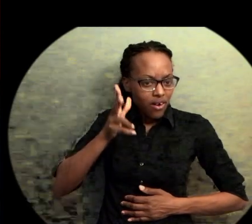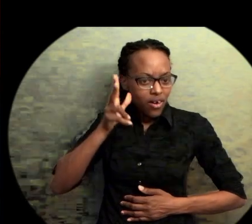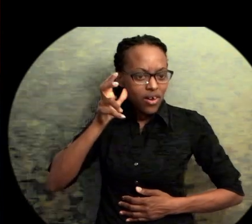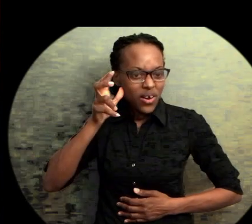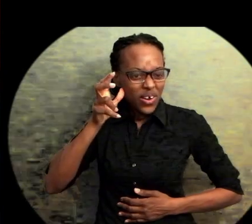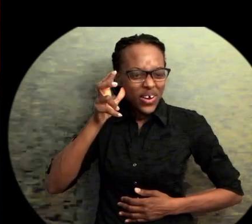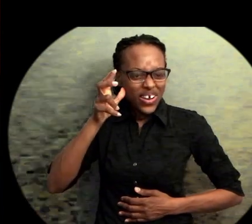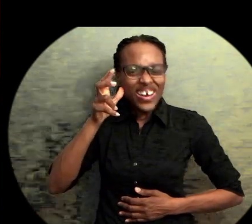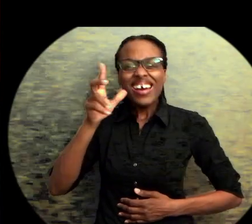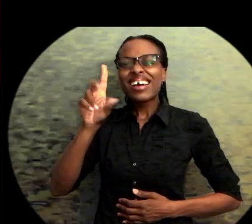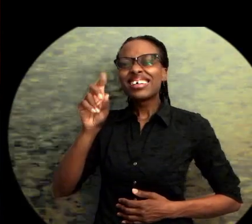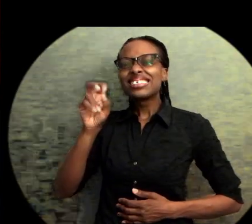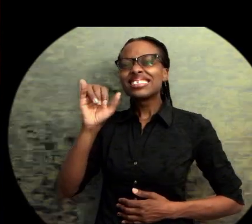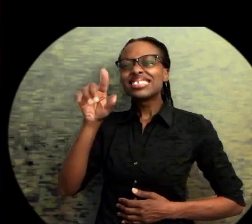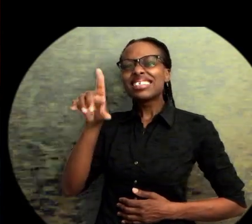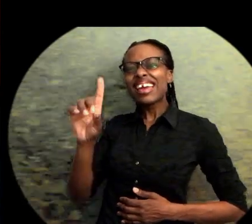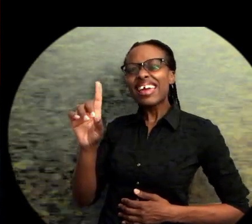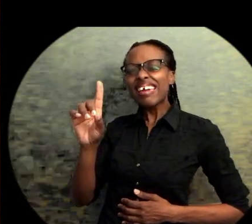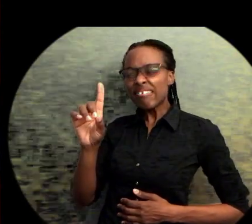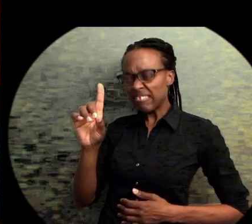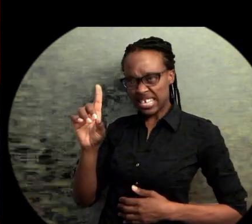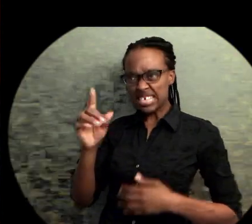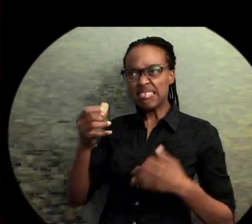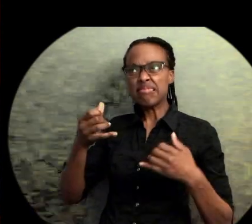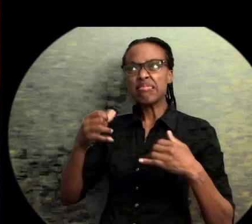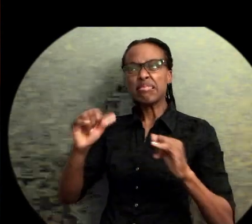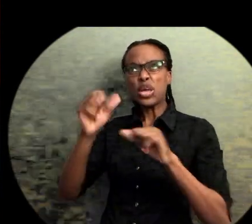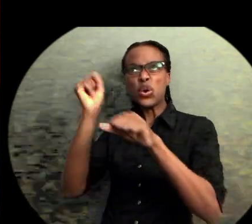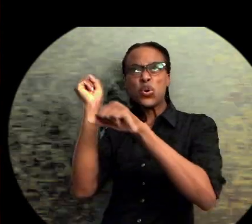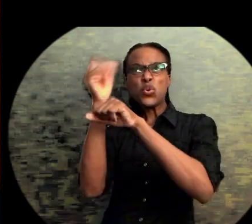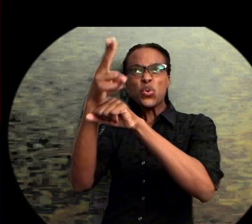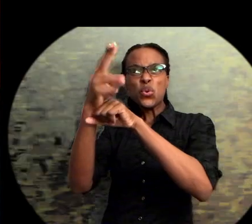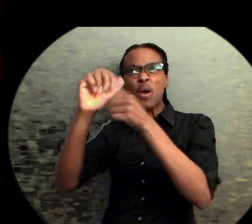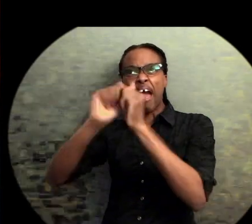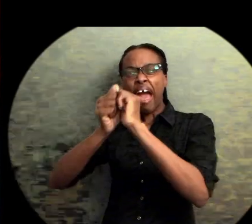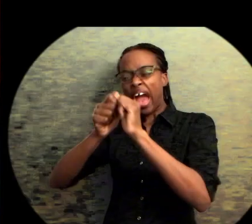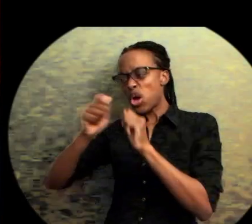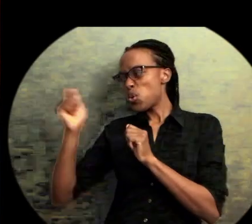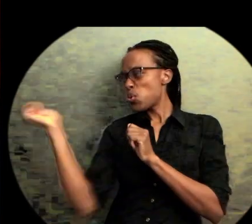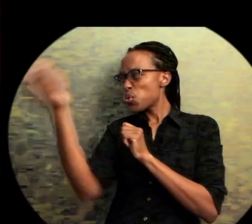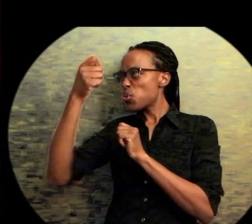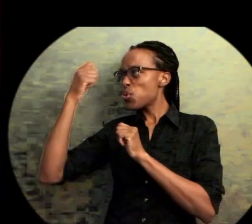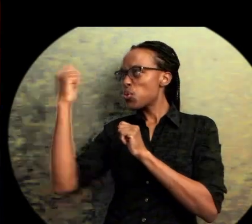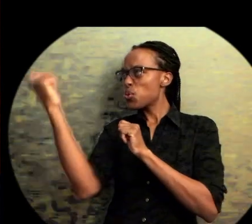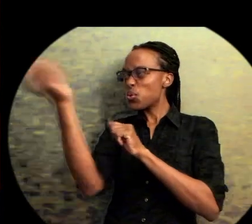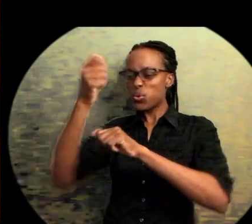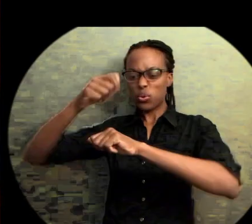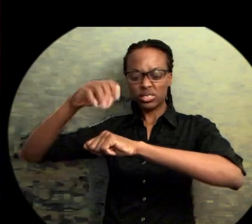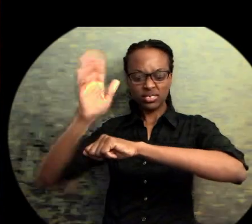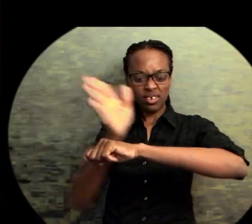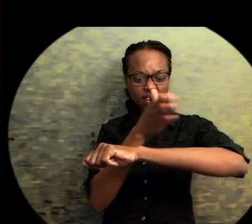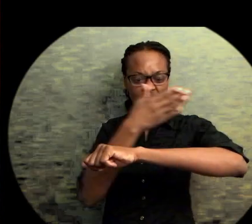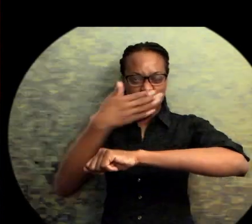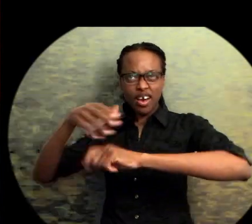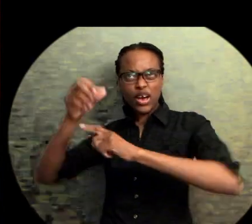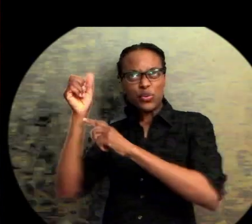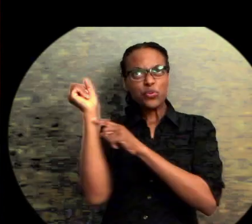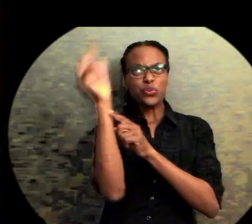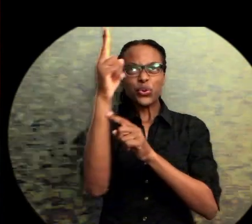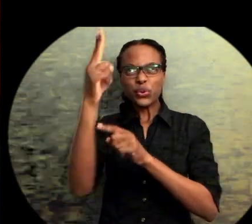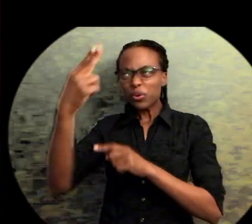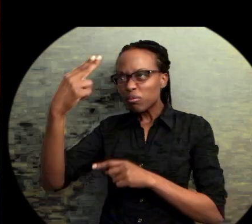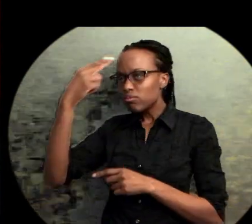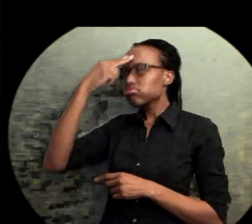palm sang until the enemy was gone. And a boy was crowned king with his own throne to sit on. Art